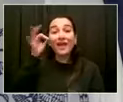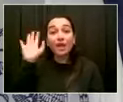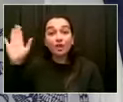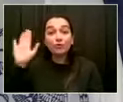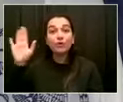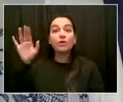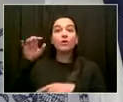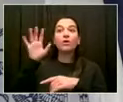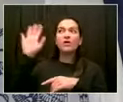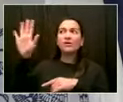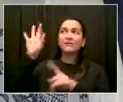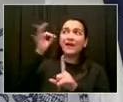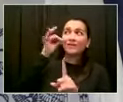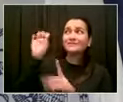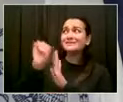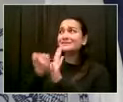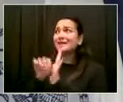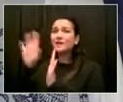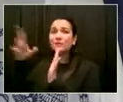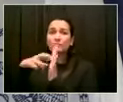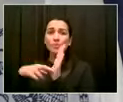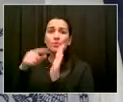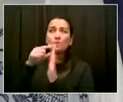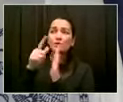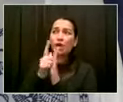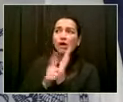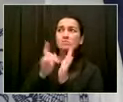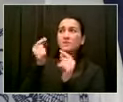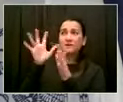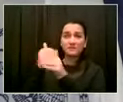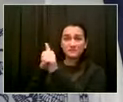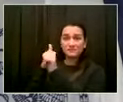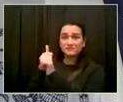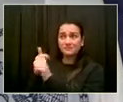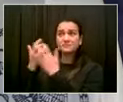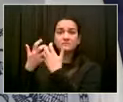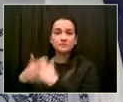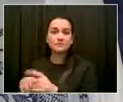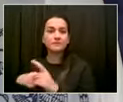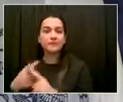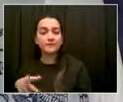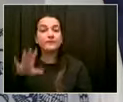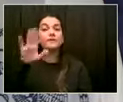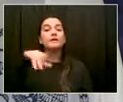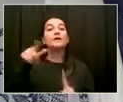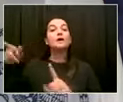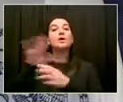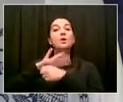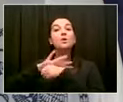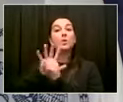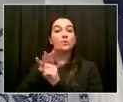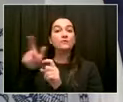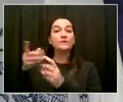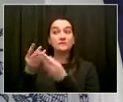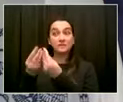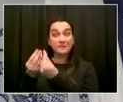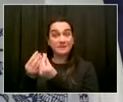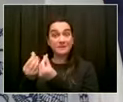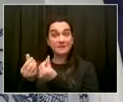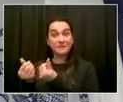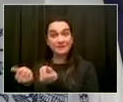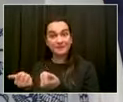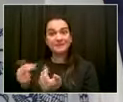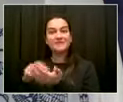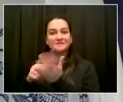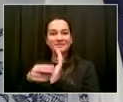getting close to that point where we can act. But we've got to get all the different pieces together. So we will certainly be talking about Dave. think if